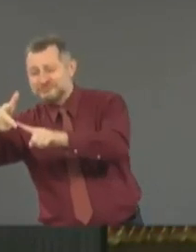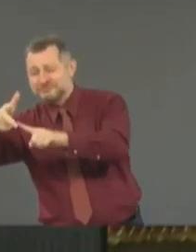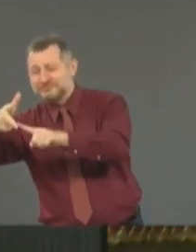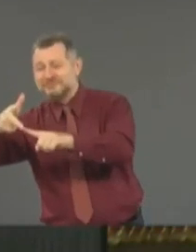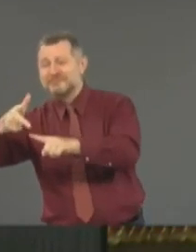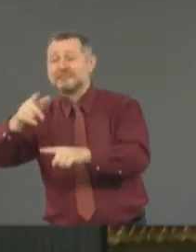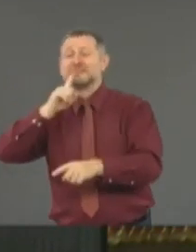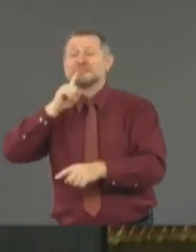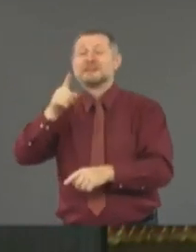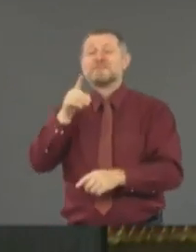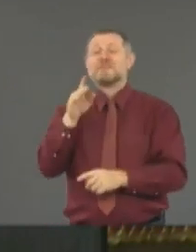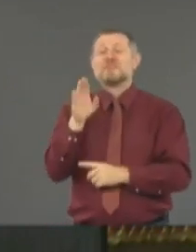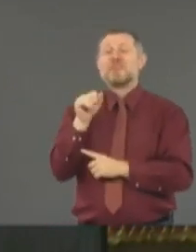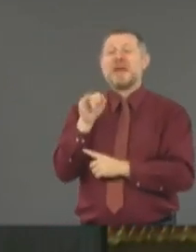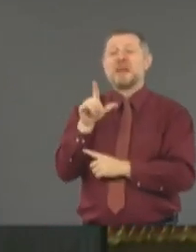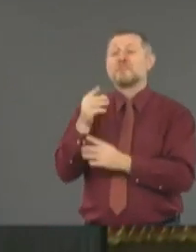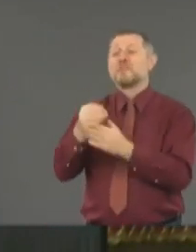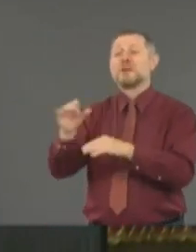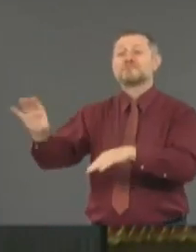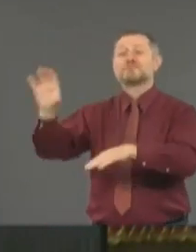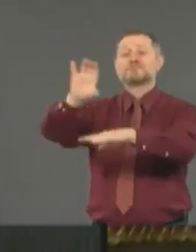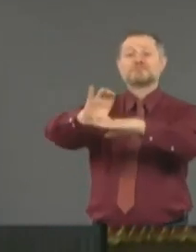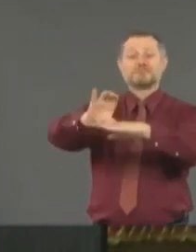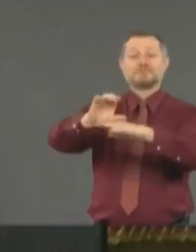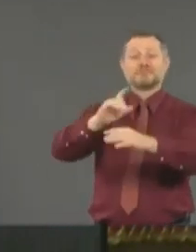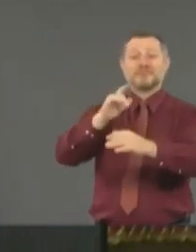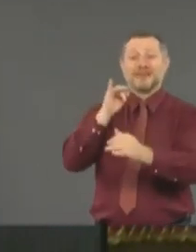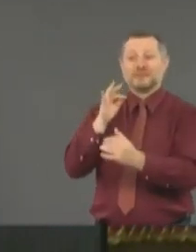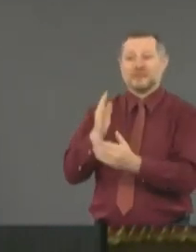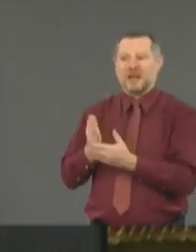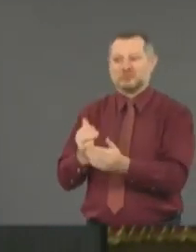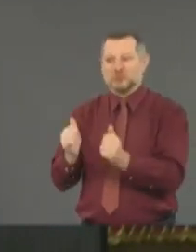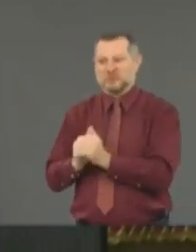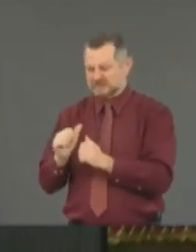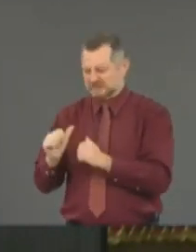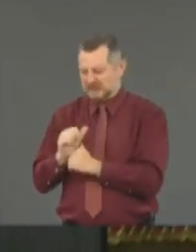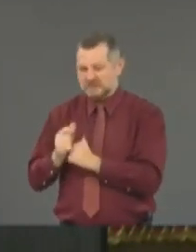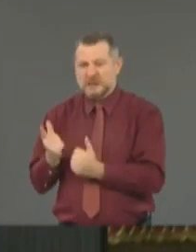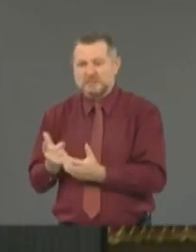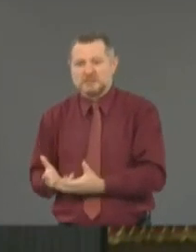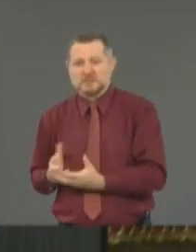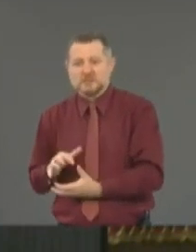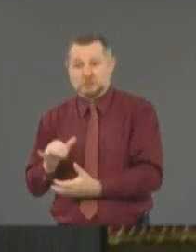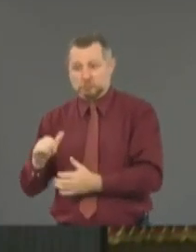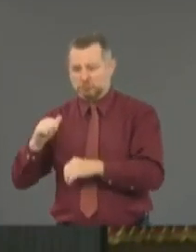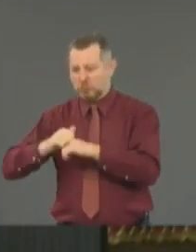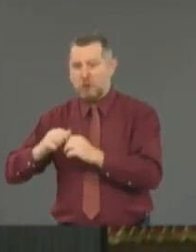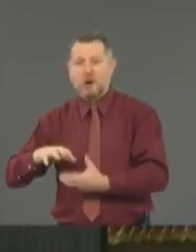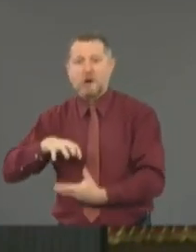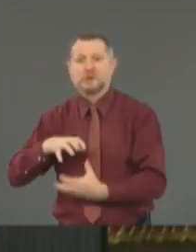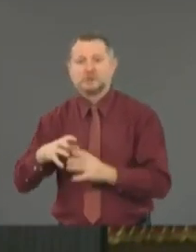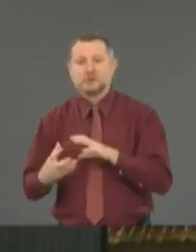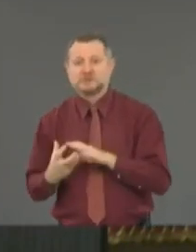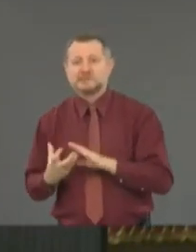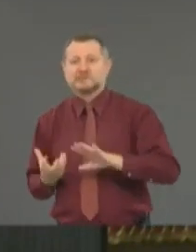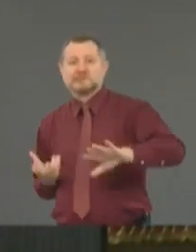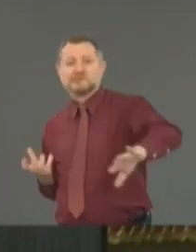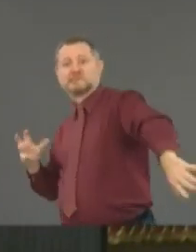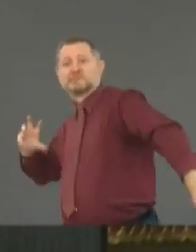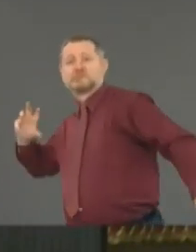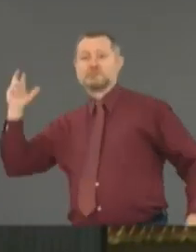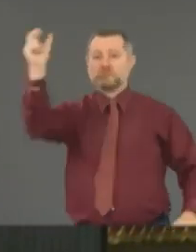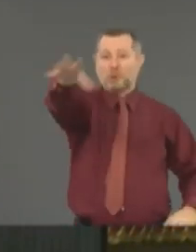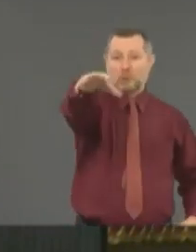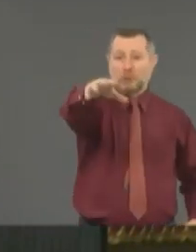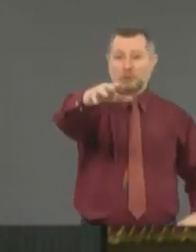A, carrying a dangerous instrument, which includes a rock, B, uses a rock, brick, or the like to break the window to gain entry, or